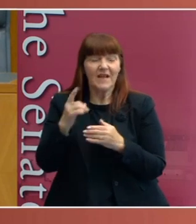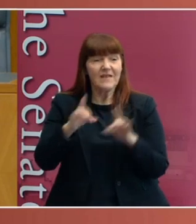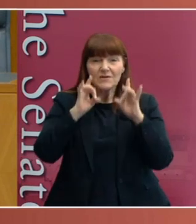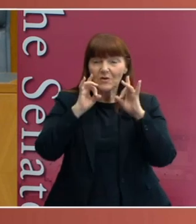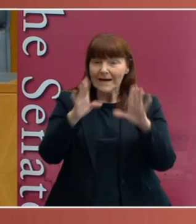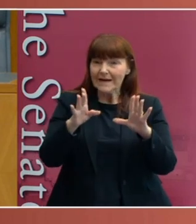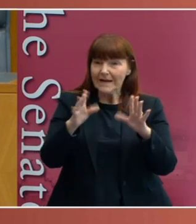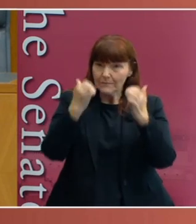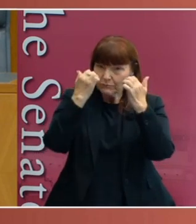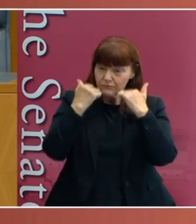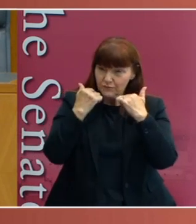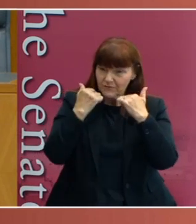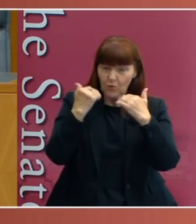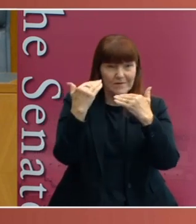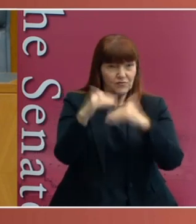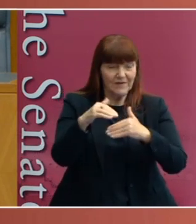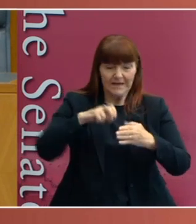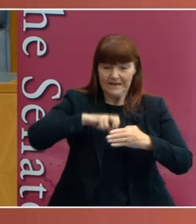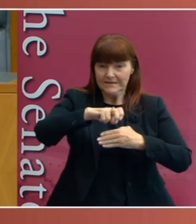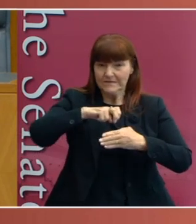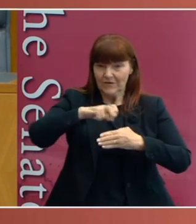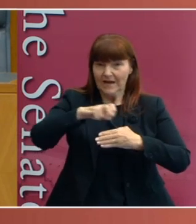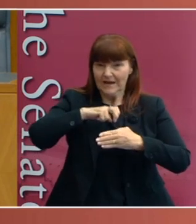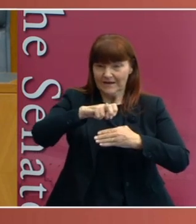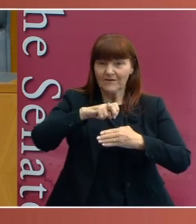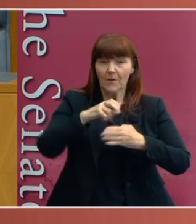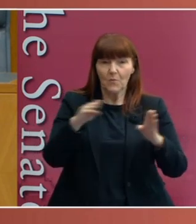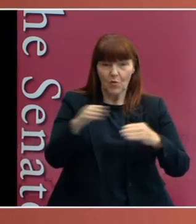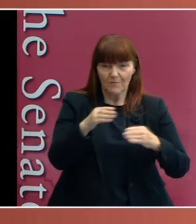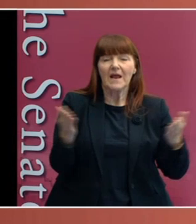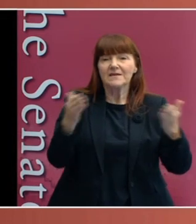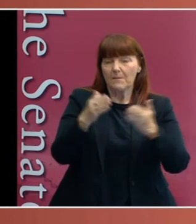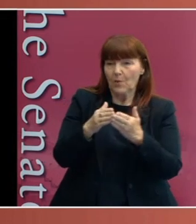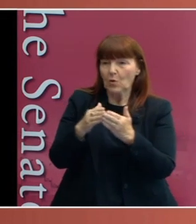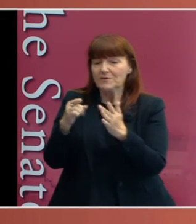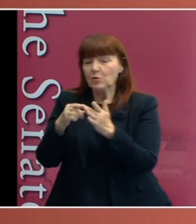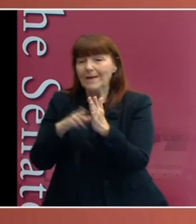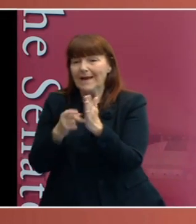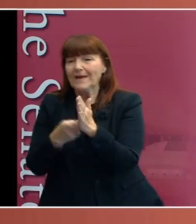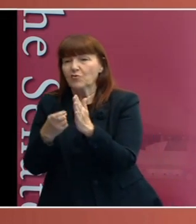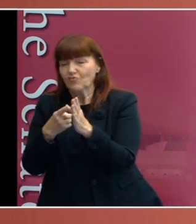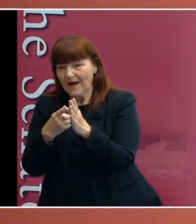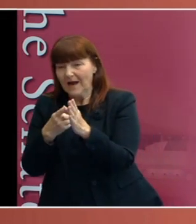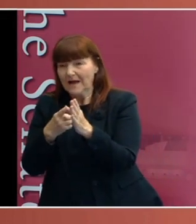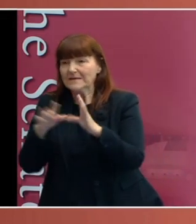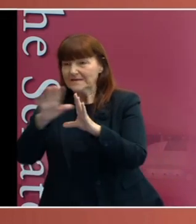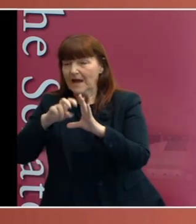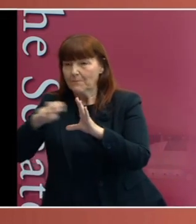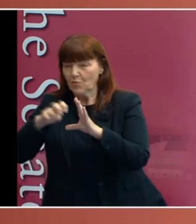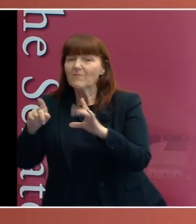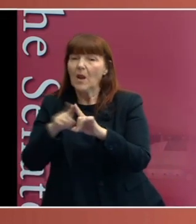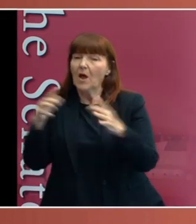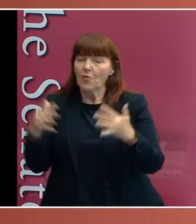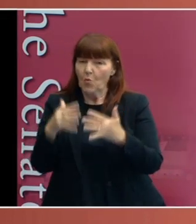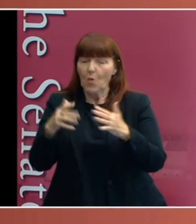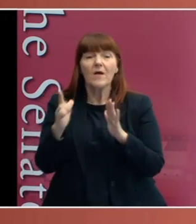restricting interstate movement as opposed to intra-state movement, as was the case during the war, then a law that does